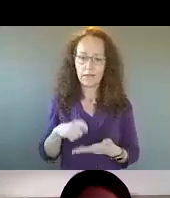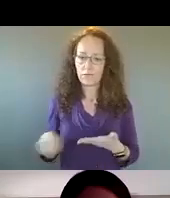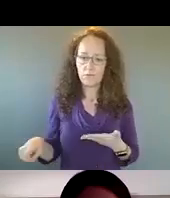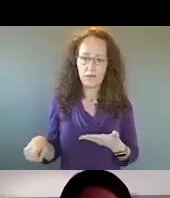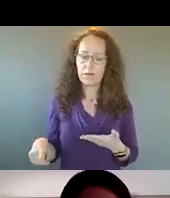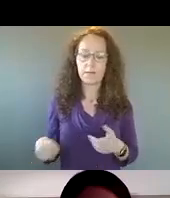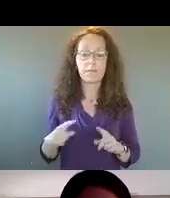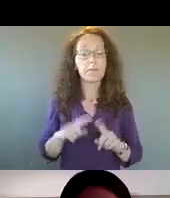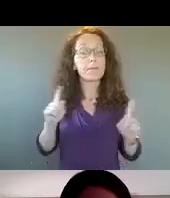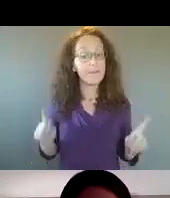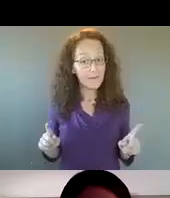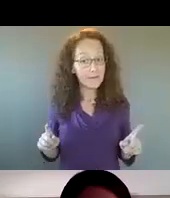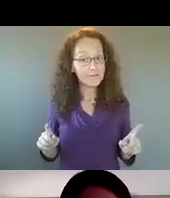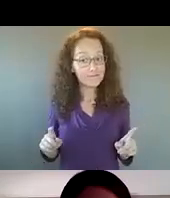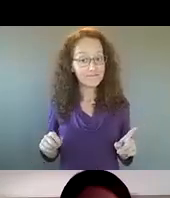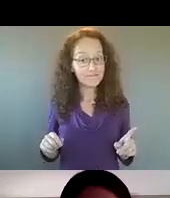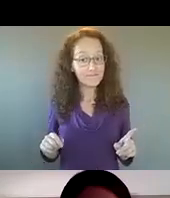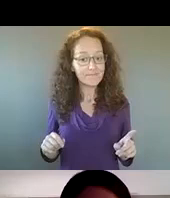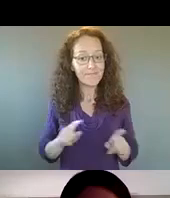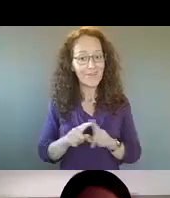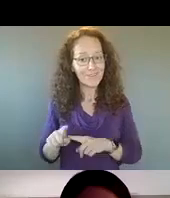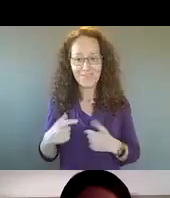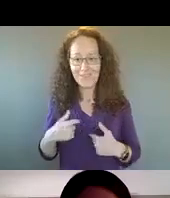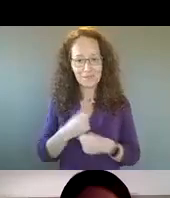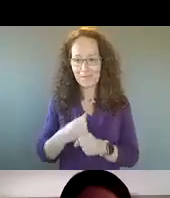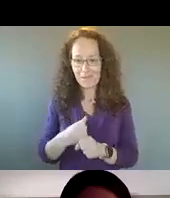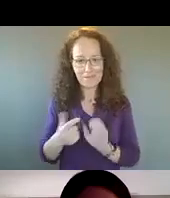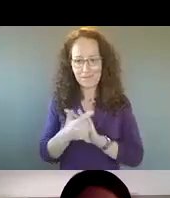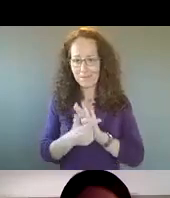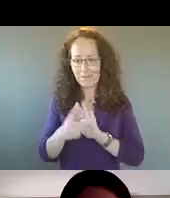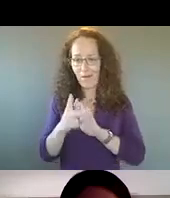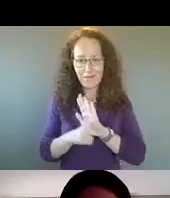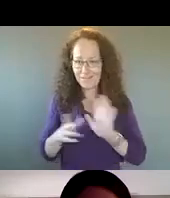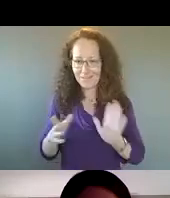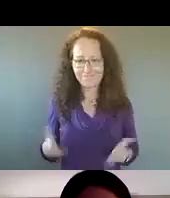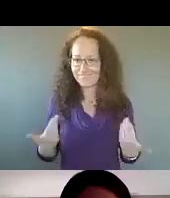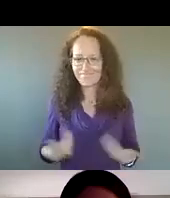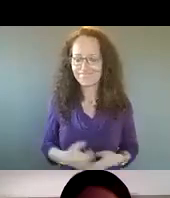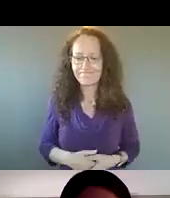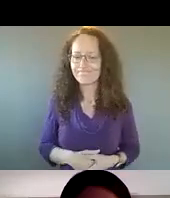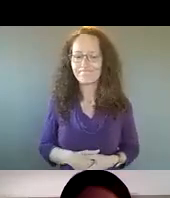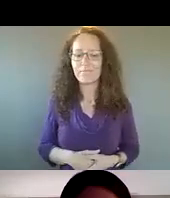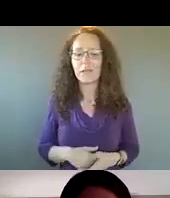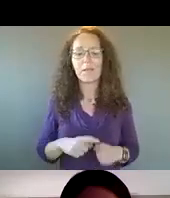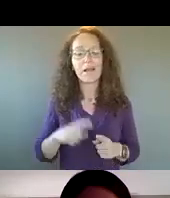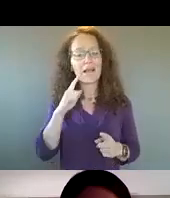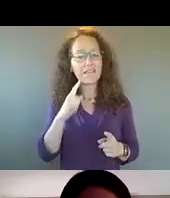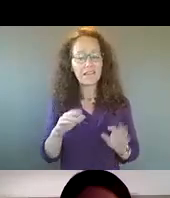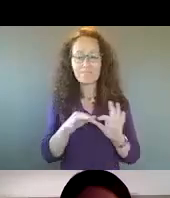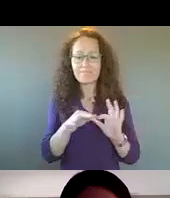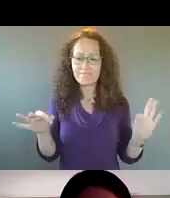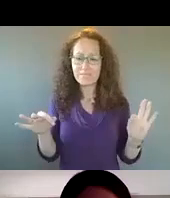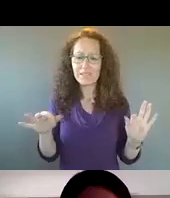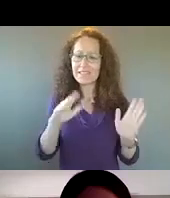process. Um, and I am also not a policy maker. Um, but I believe that when the phrase center voices is